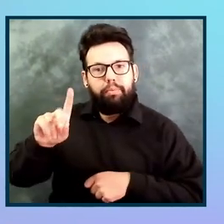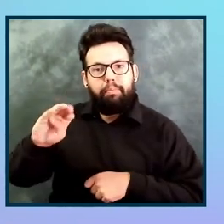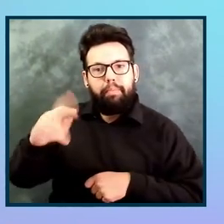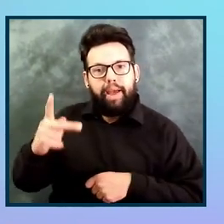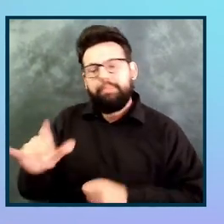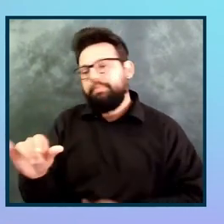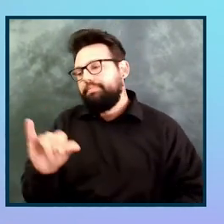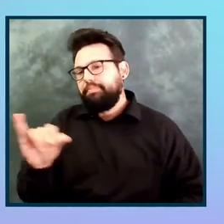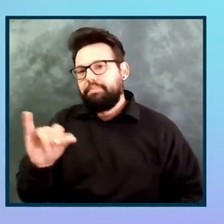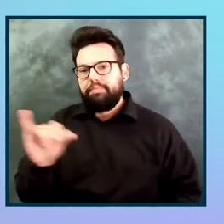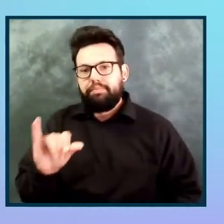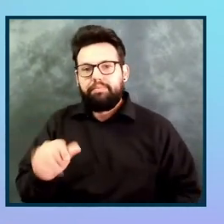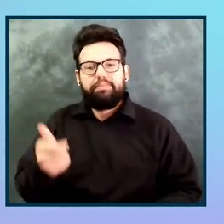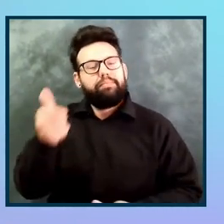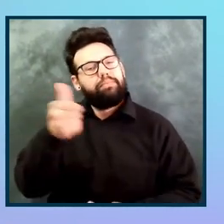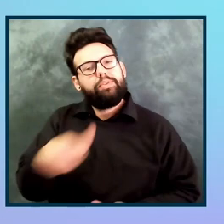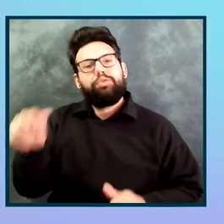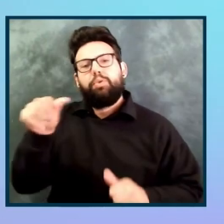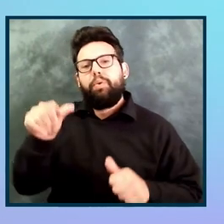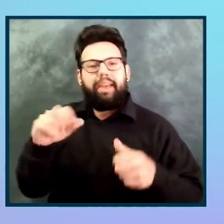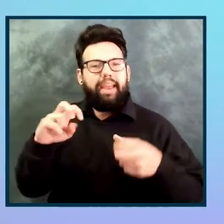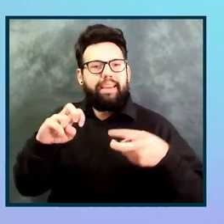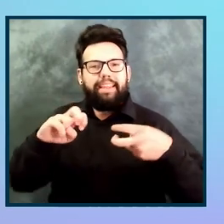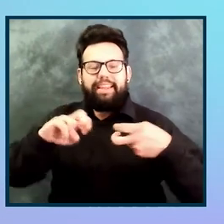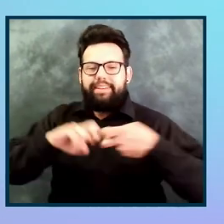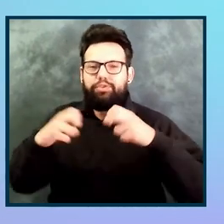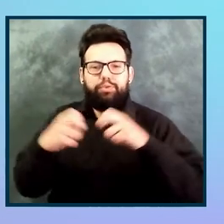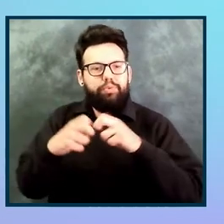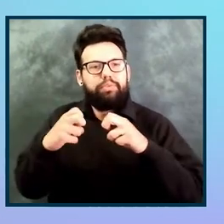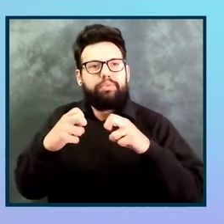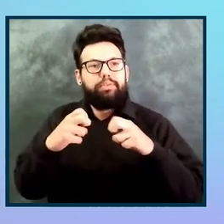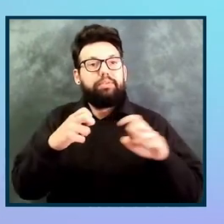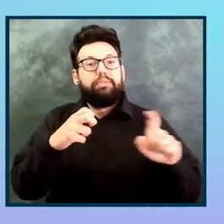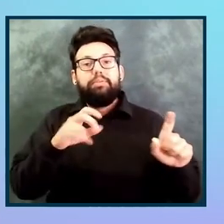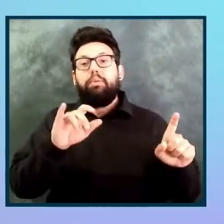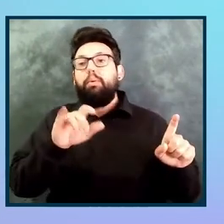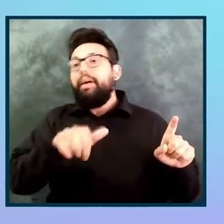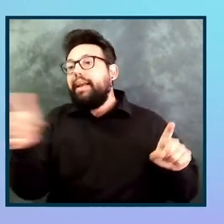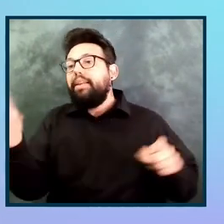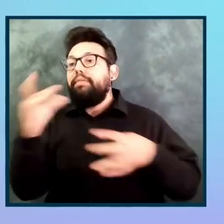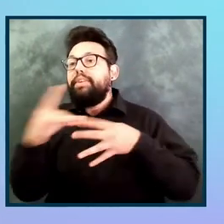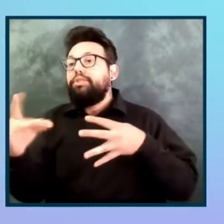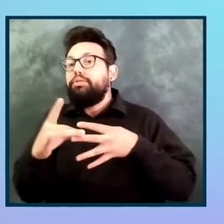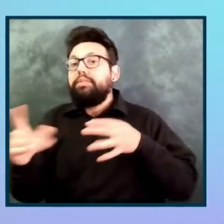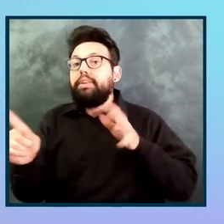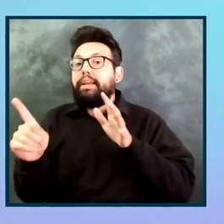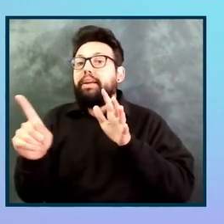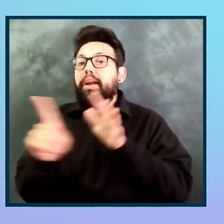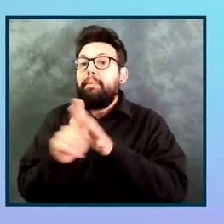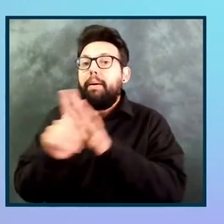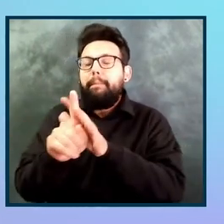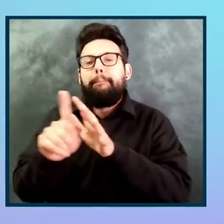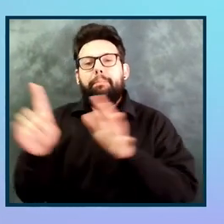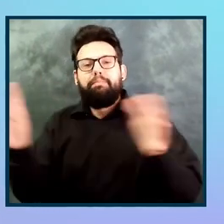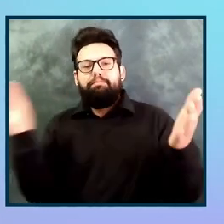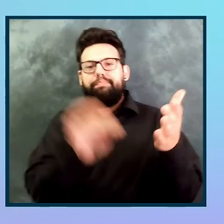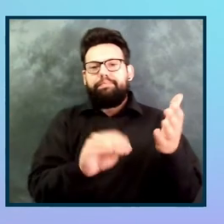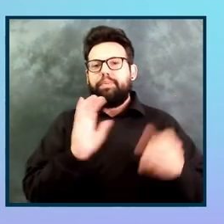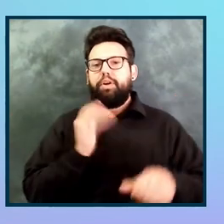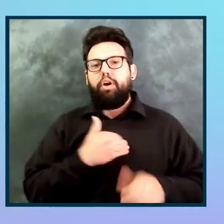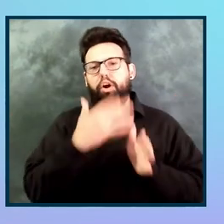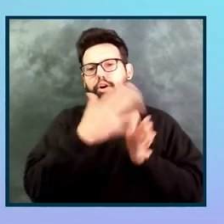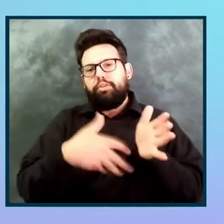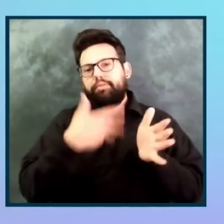weren't already addressed by the time we're doing that roadmap planning, along with new features, and we put that on an accessibility roadmap. It's nice, because